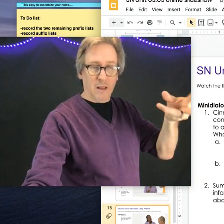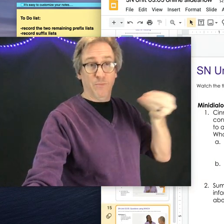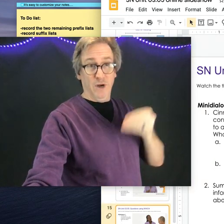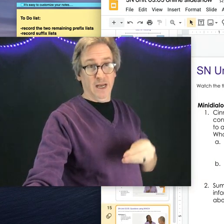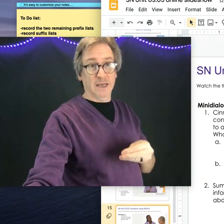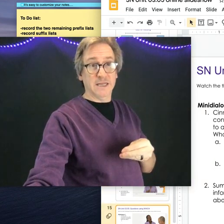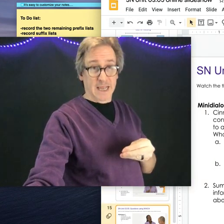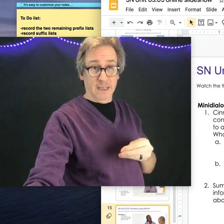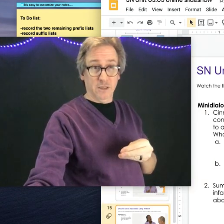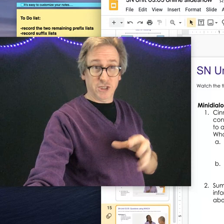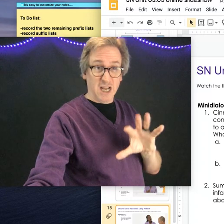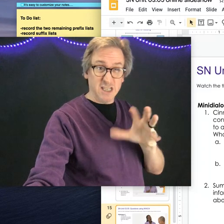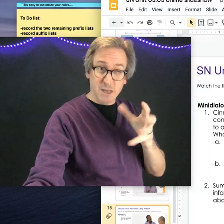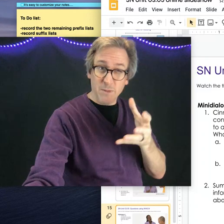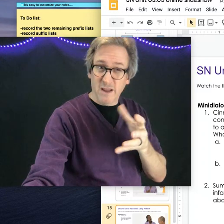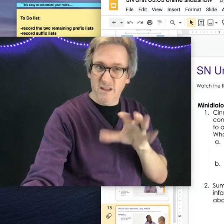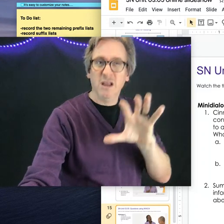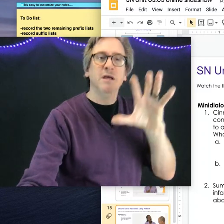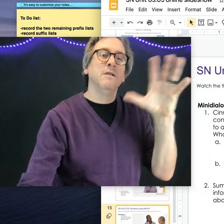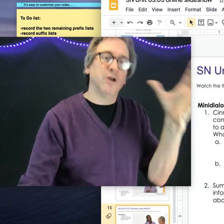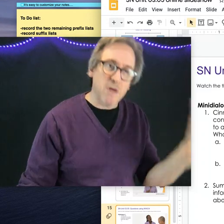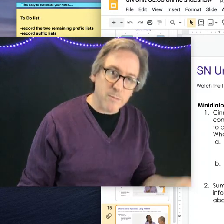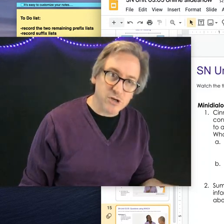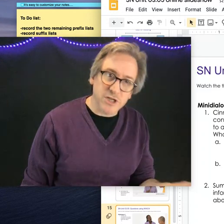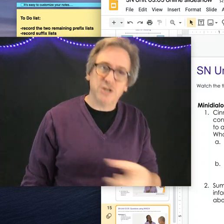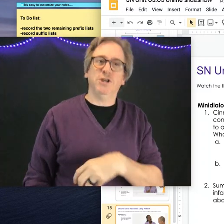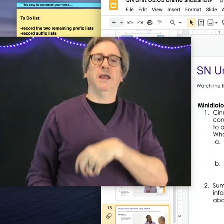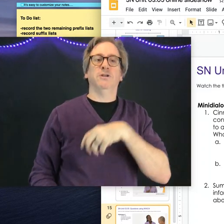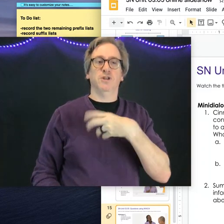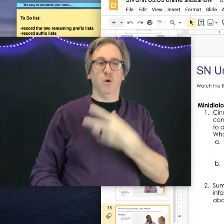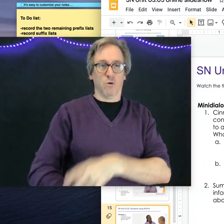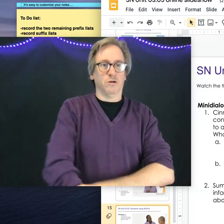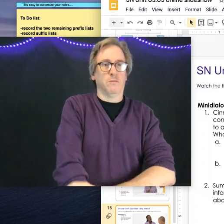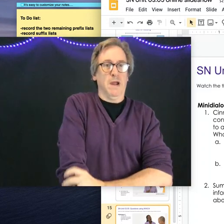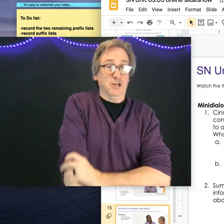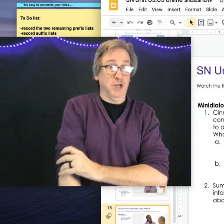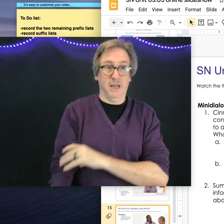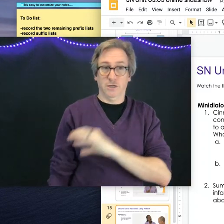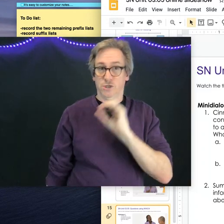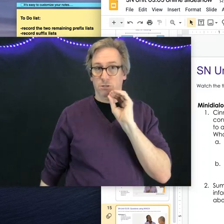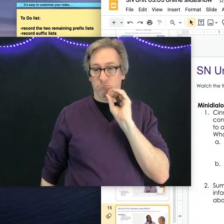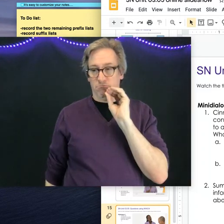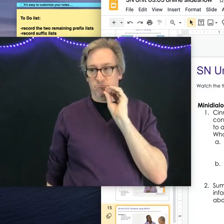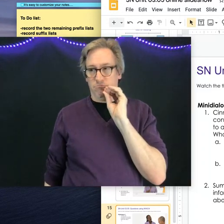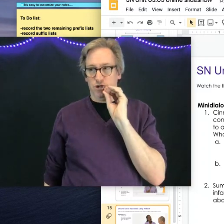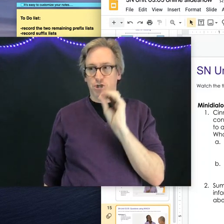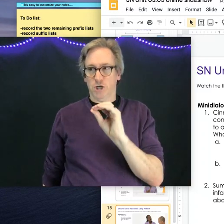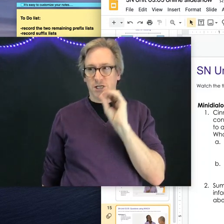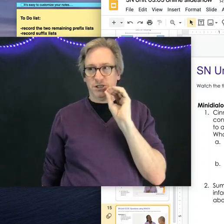ASL and put it into English. And the grammar is going to change. The order might change.